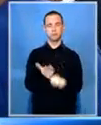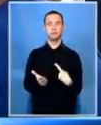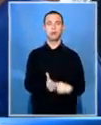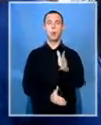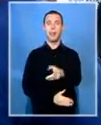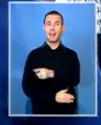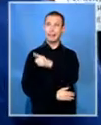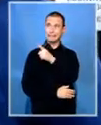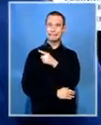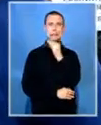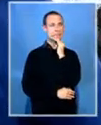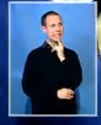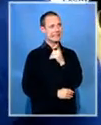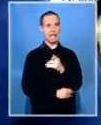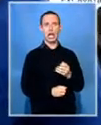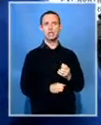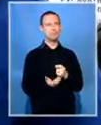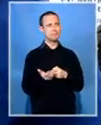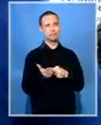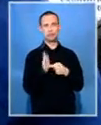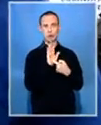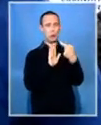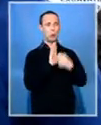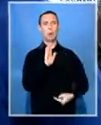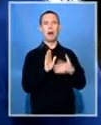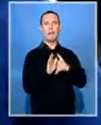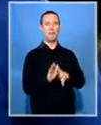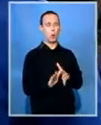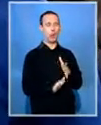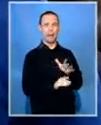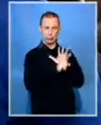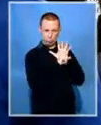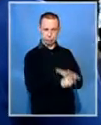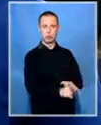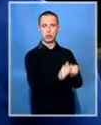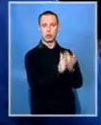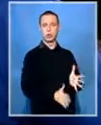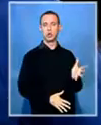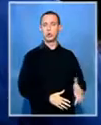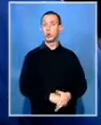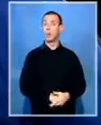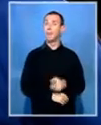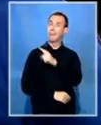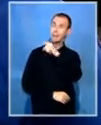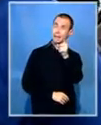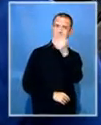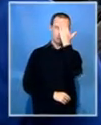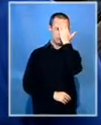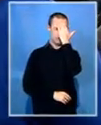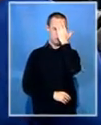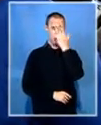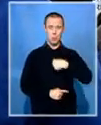The sad part is that the plot is devilish. Because everybody knows, even the managers of the university knows, that we are going to